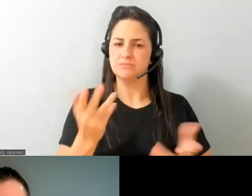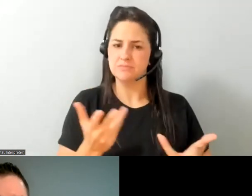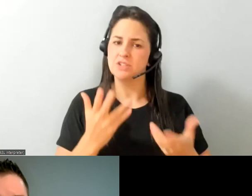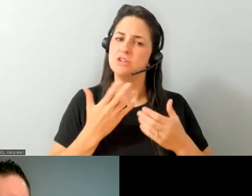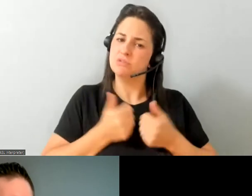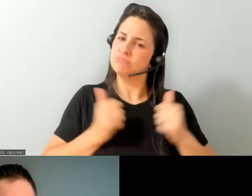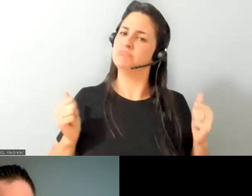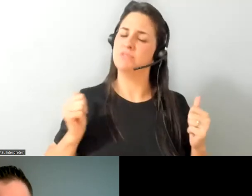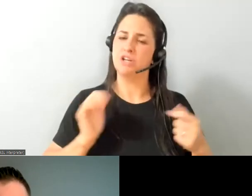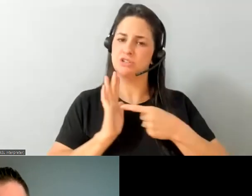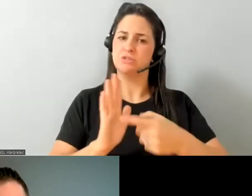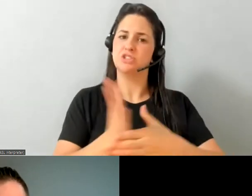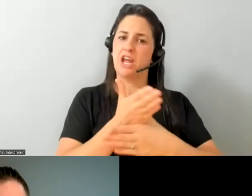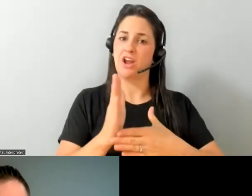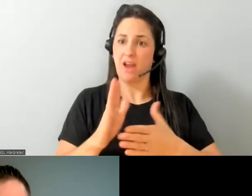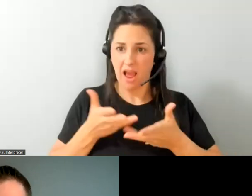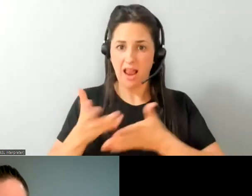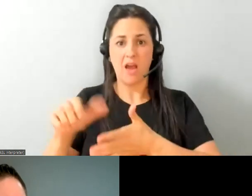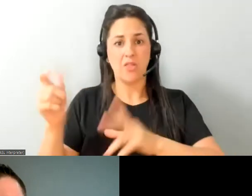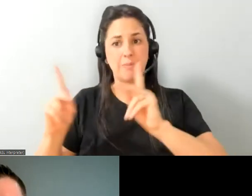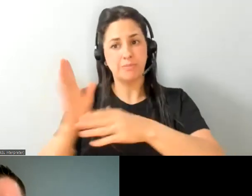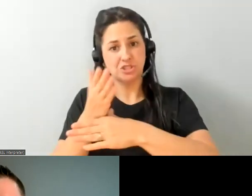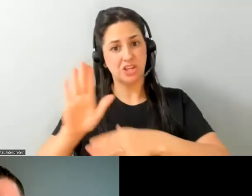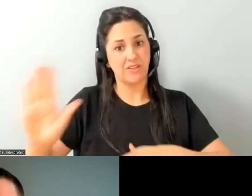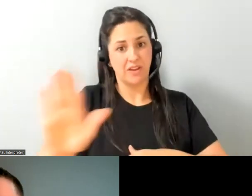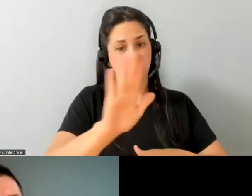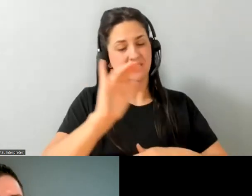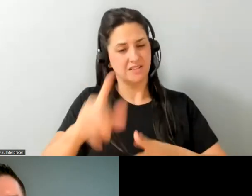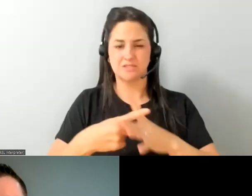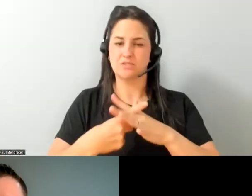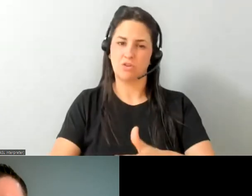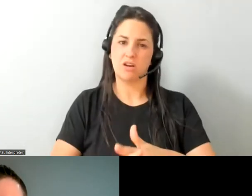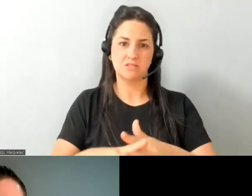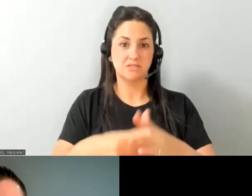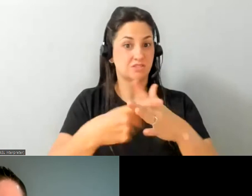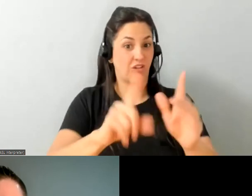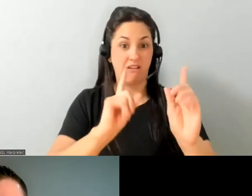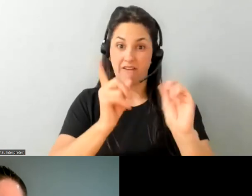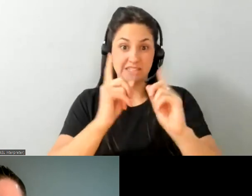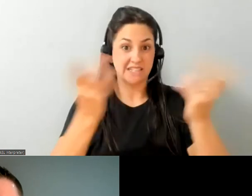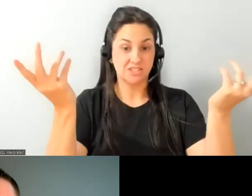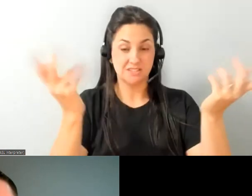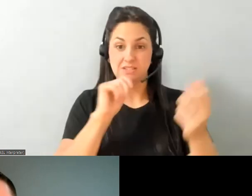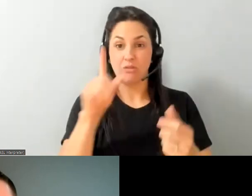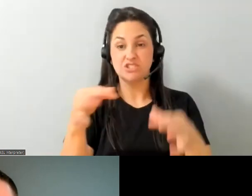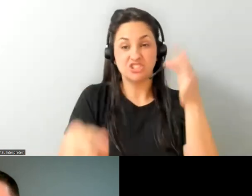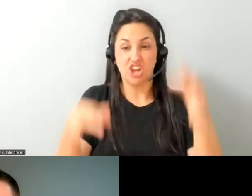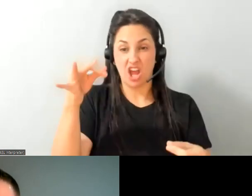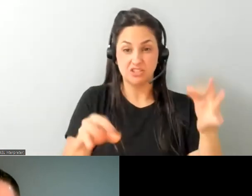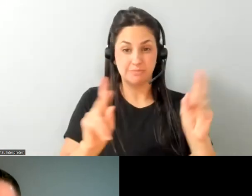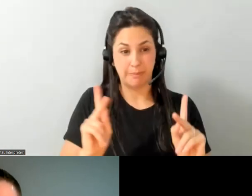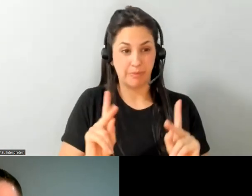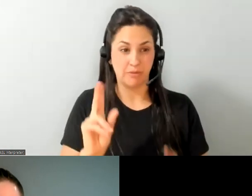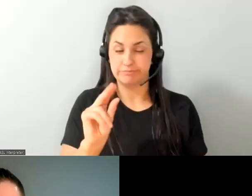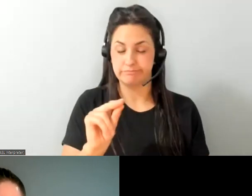people feel comfortable to share theirs i think that's where it all starts to have conversations and not judge people i think that's